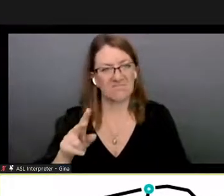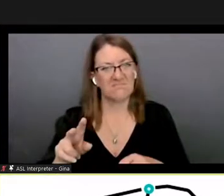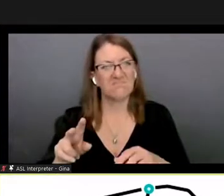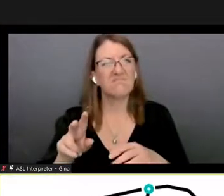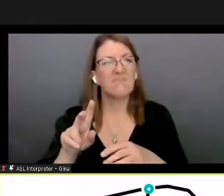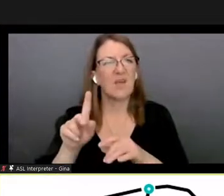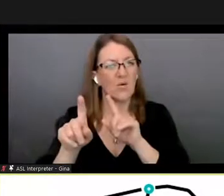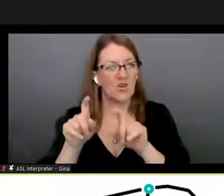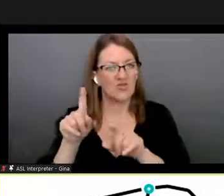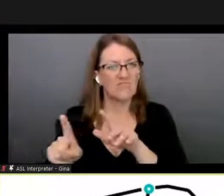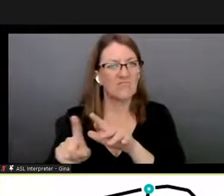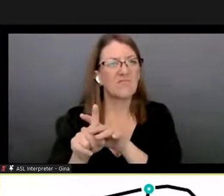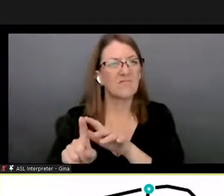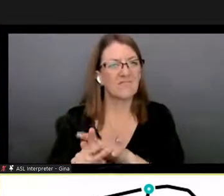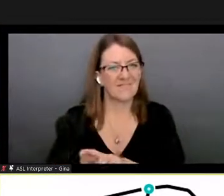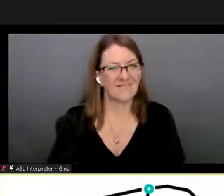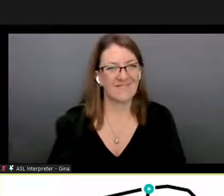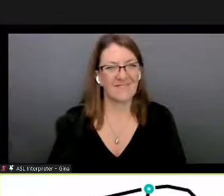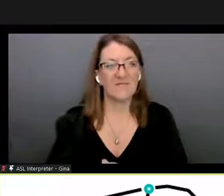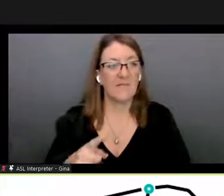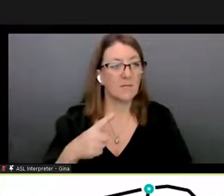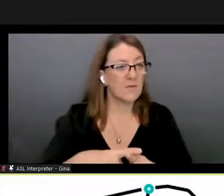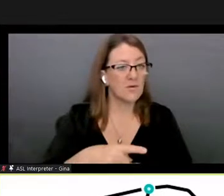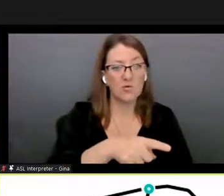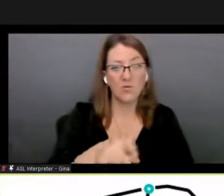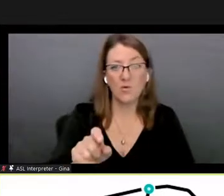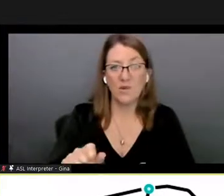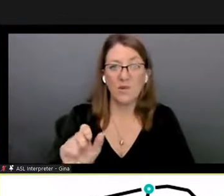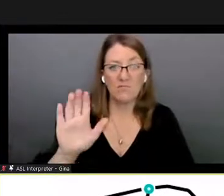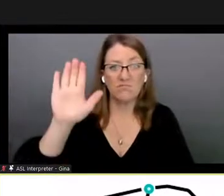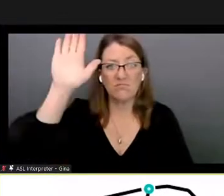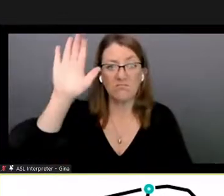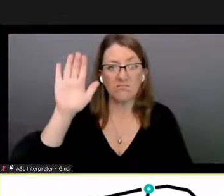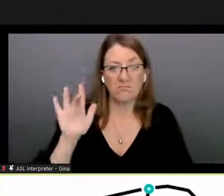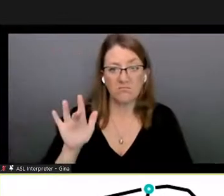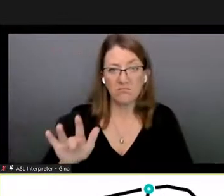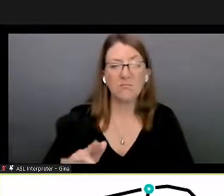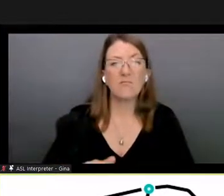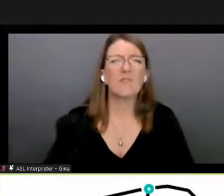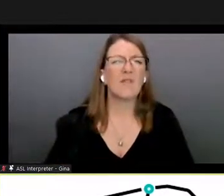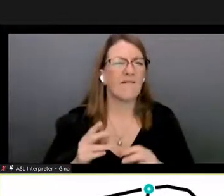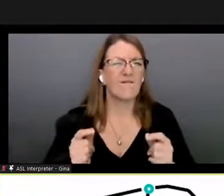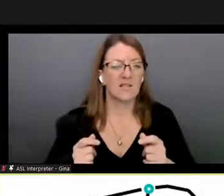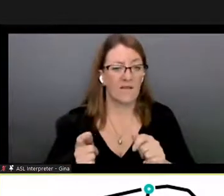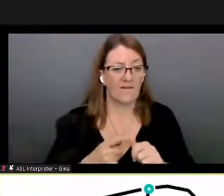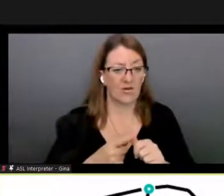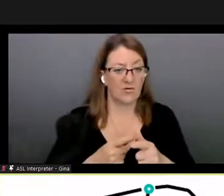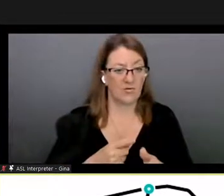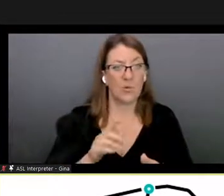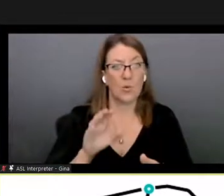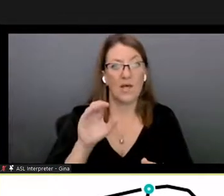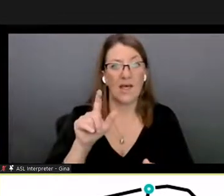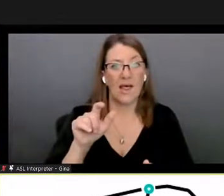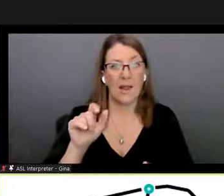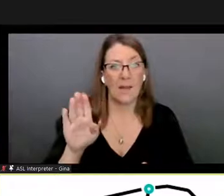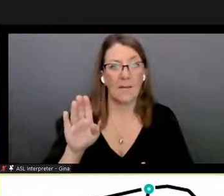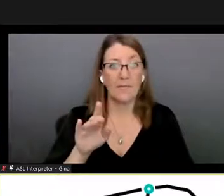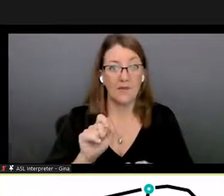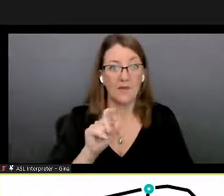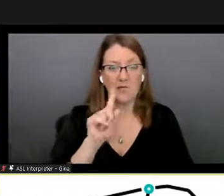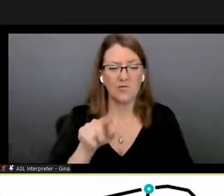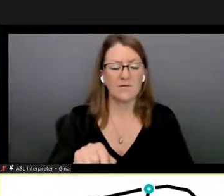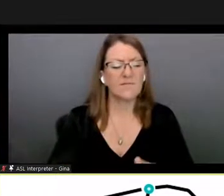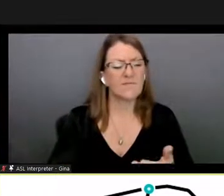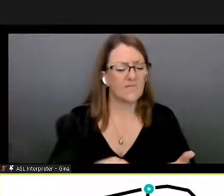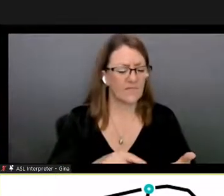the if you have questions please raise your hand but real quickly caleb i think you'd the best position to answer this why can't we